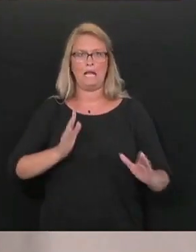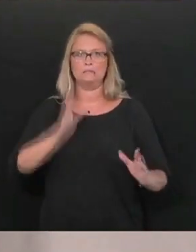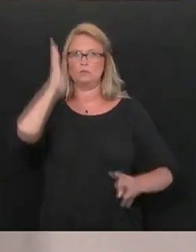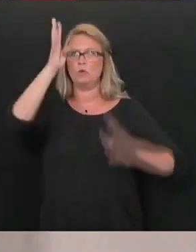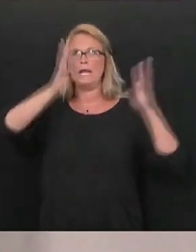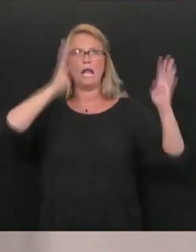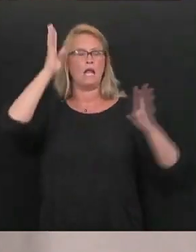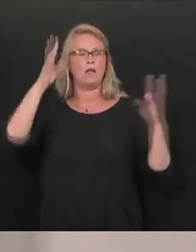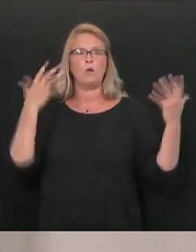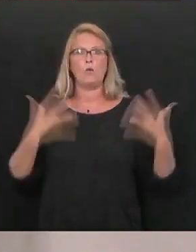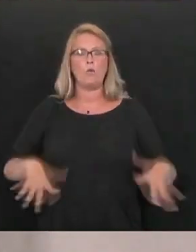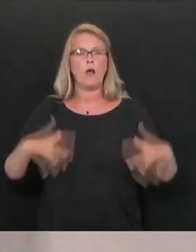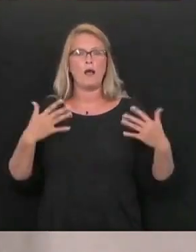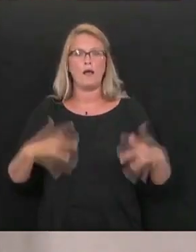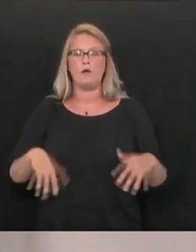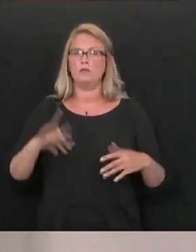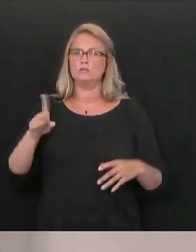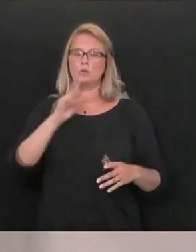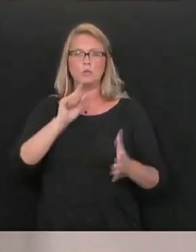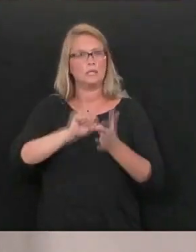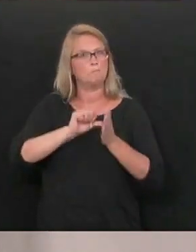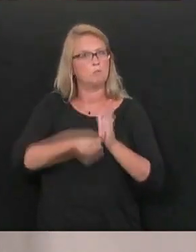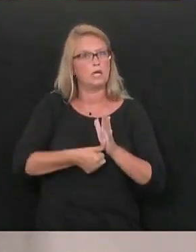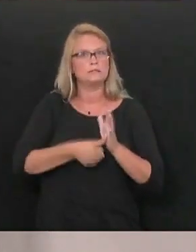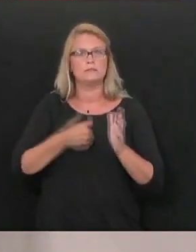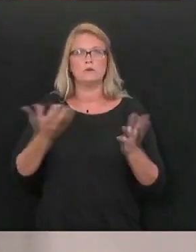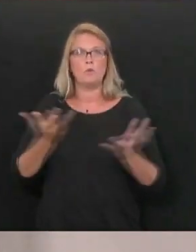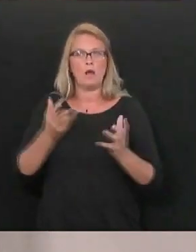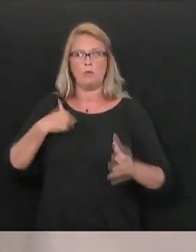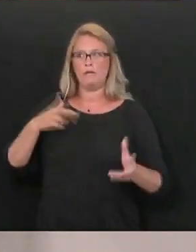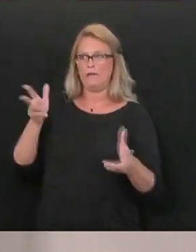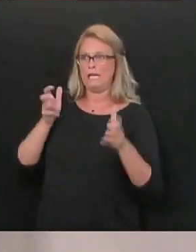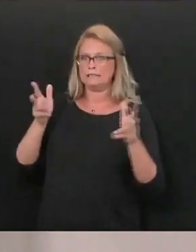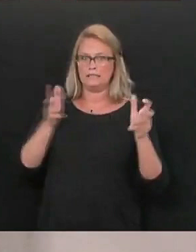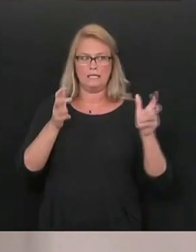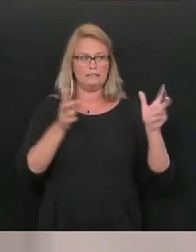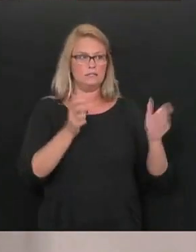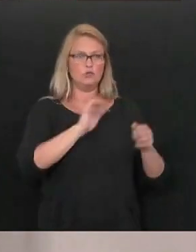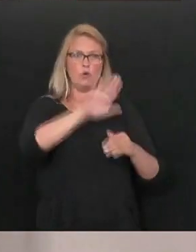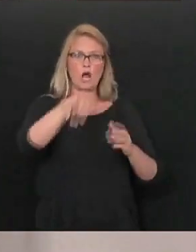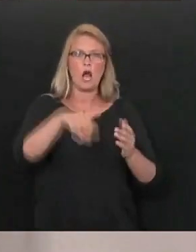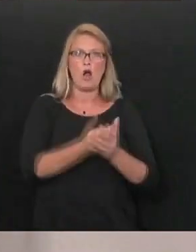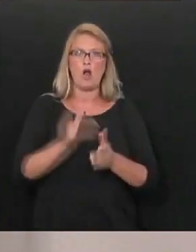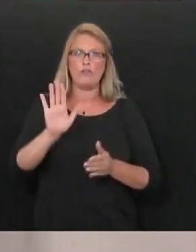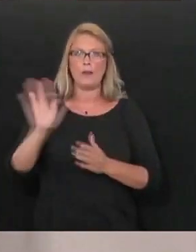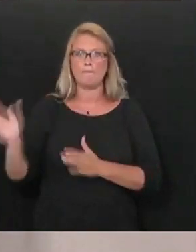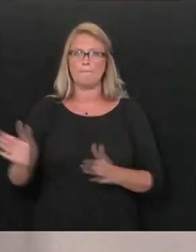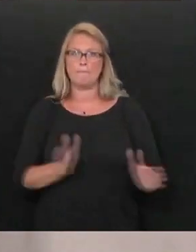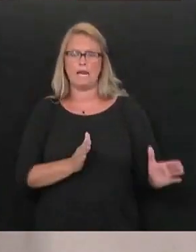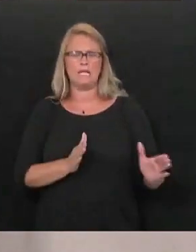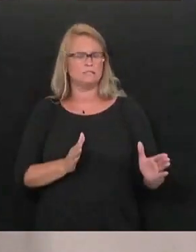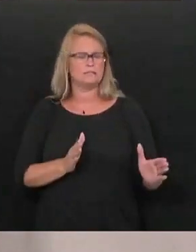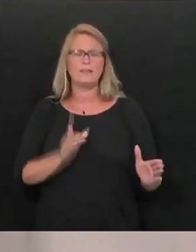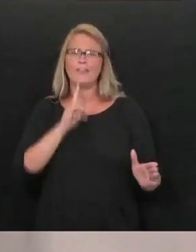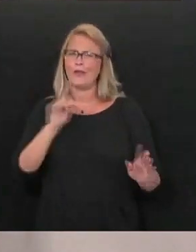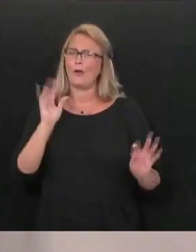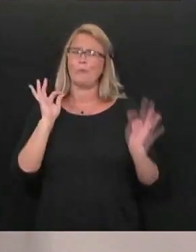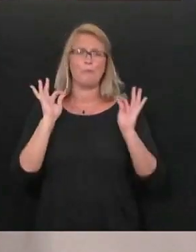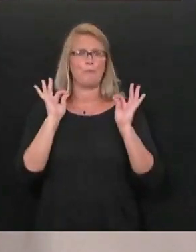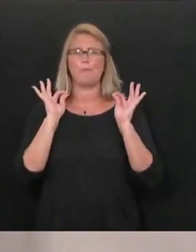And we've listened to all of them. We have listened to each and every one of them and their plans are spectacular